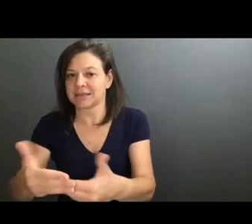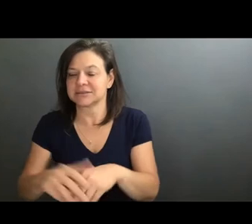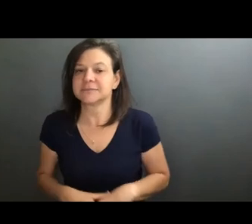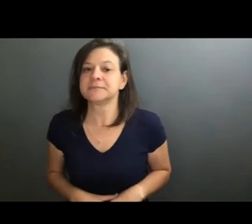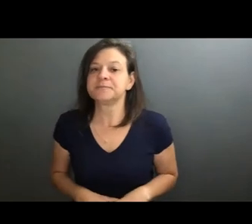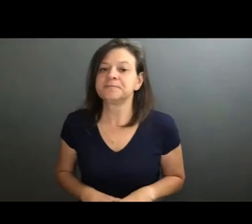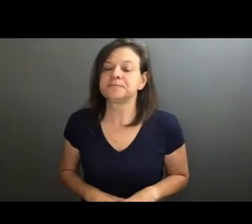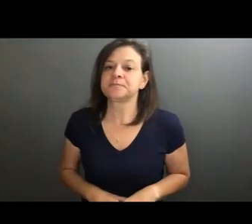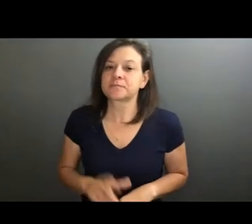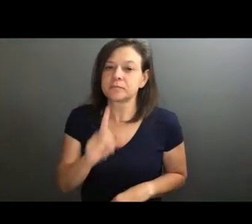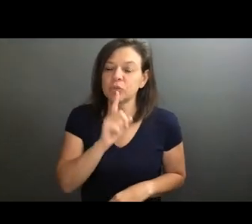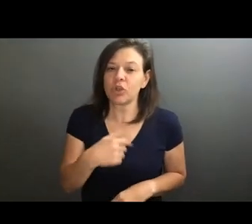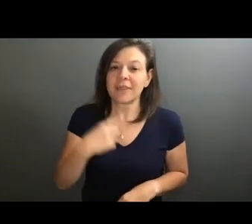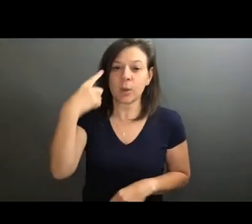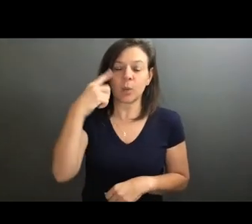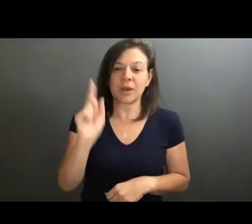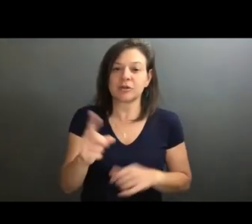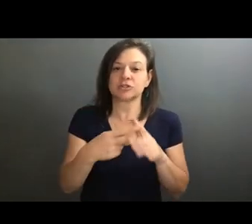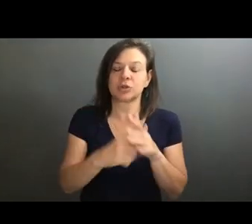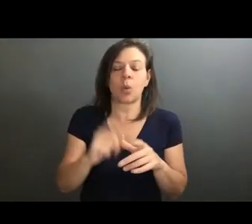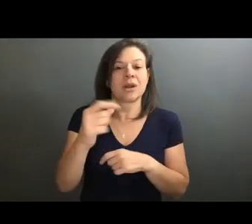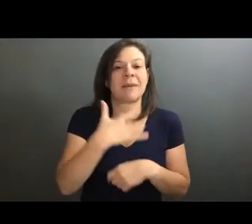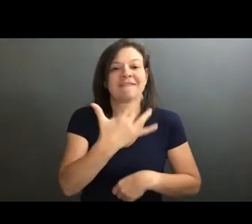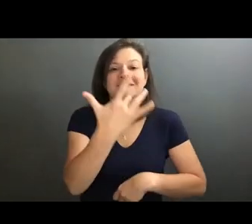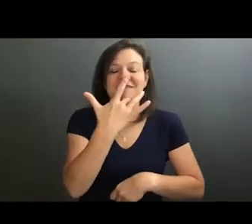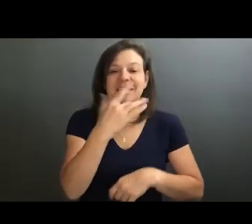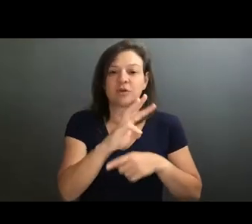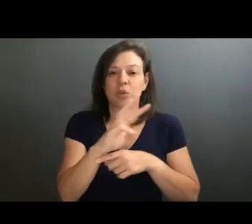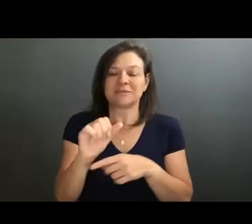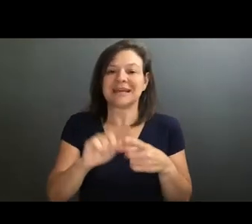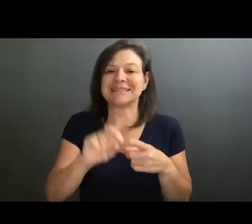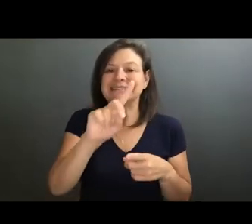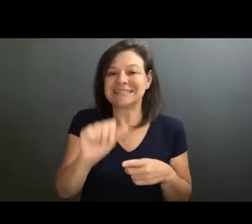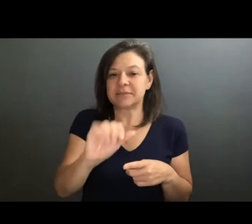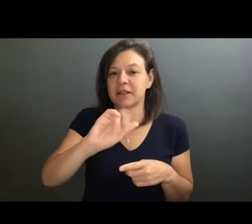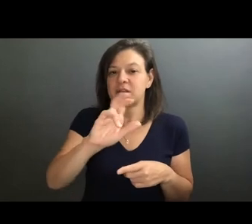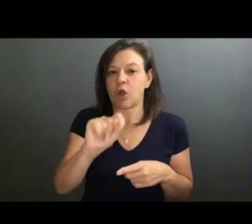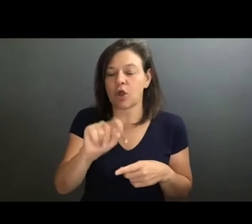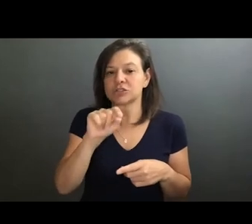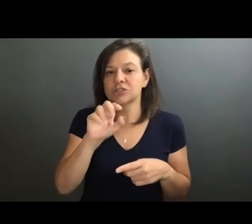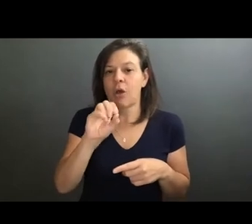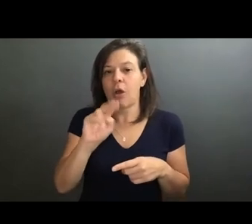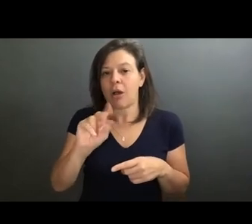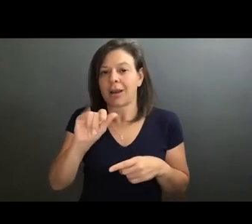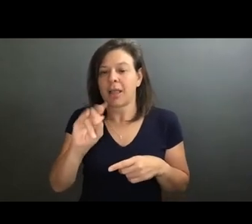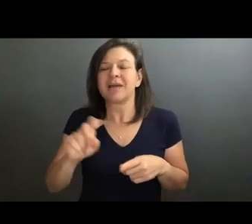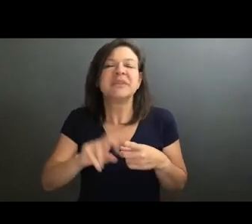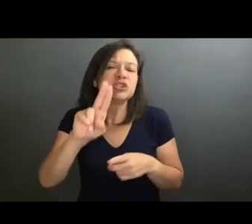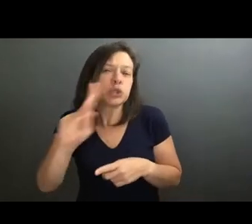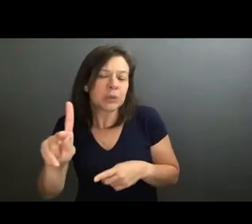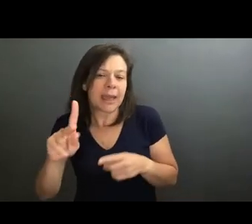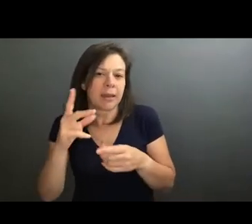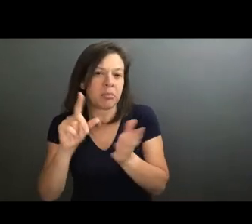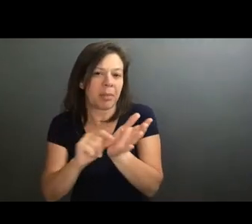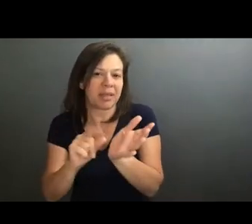Yeah, think where to start, but I think one of my favorite websites is disability arts online. It's like a UK publication. There's so much happening